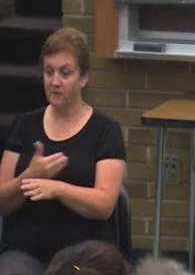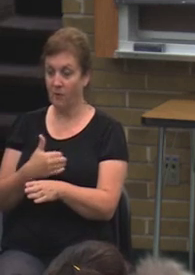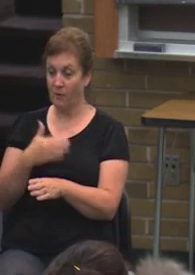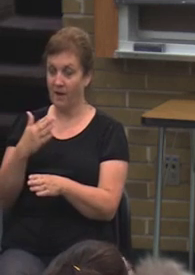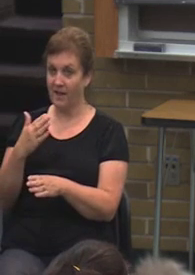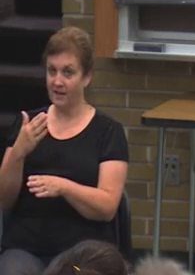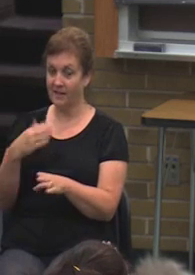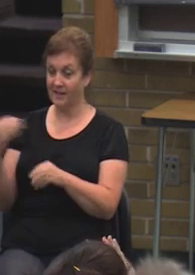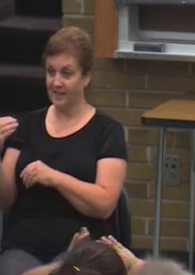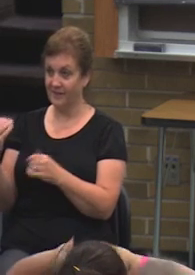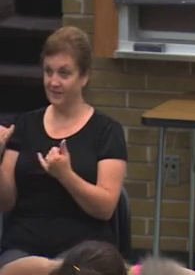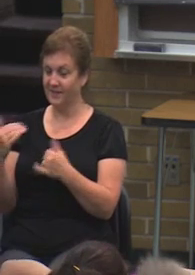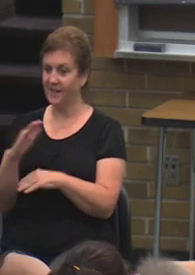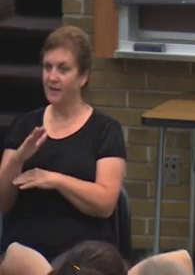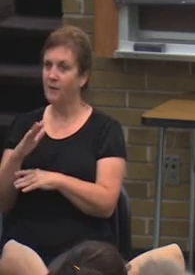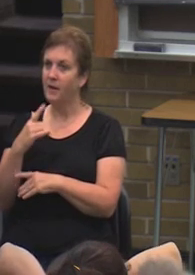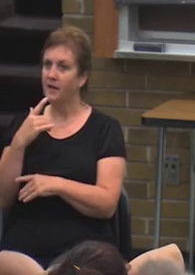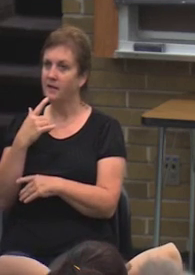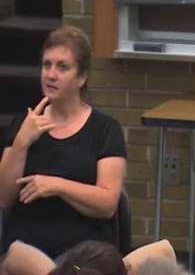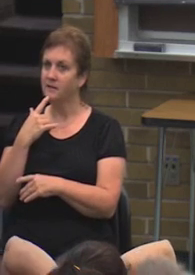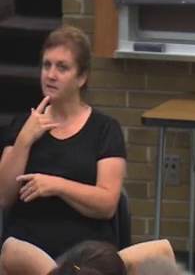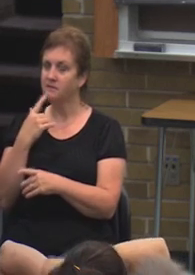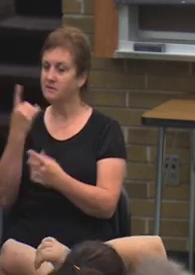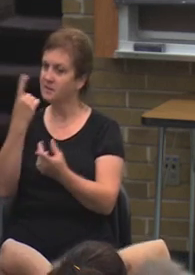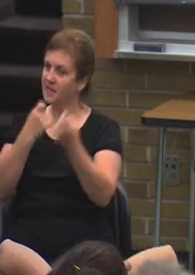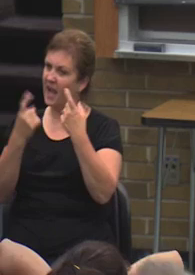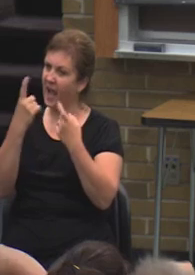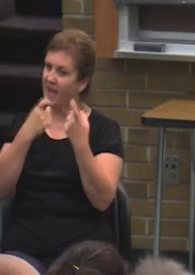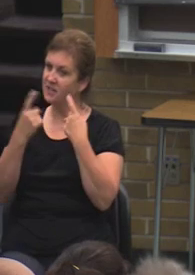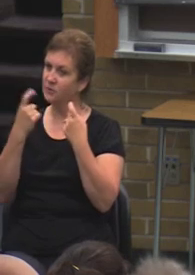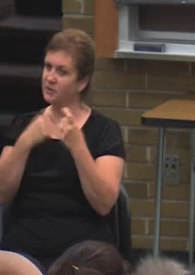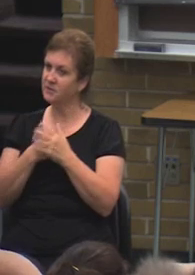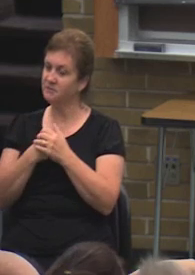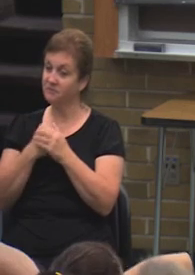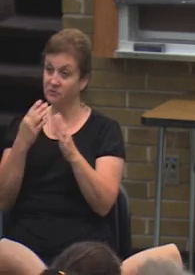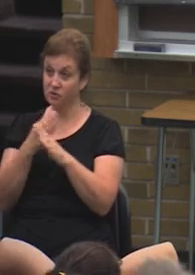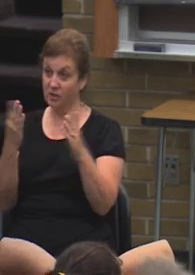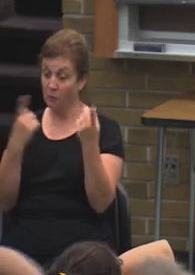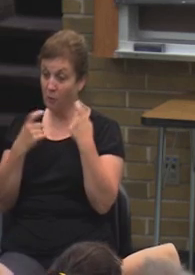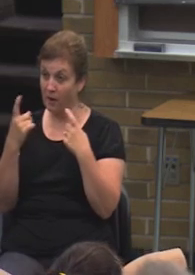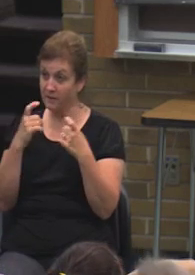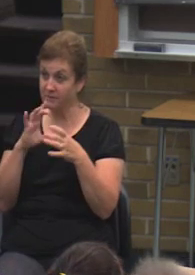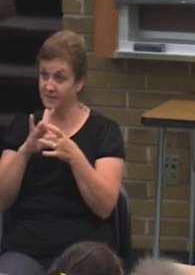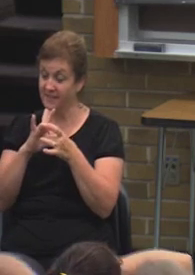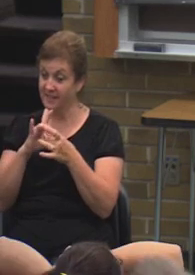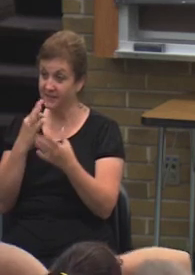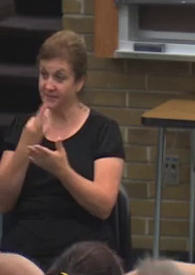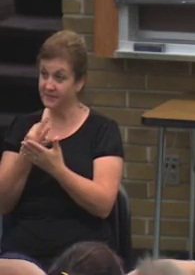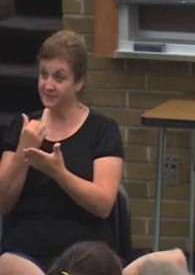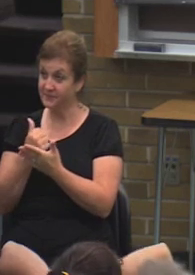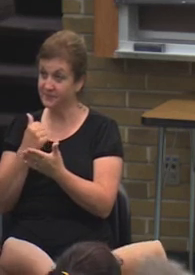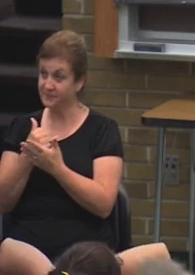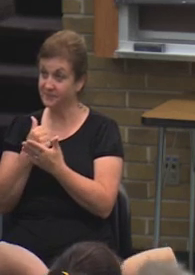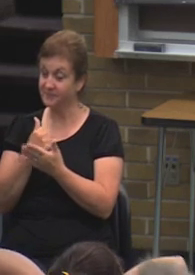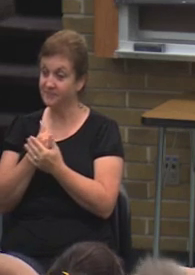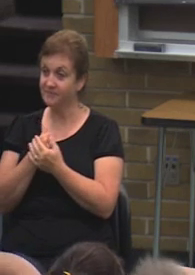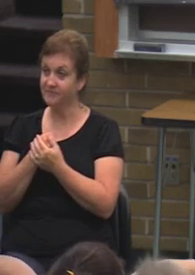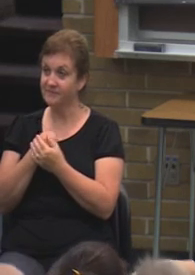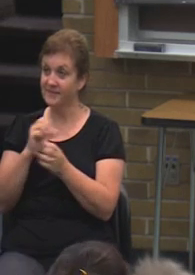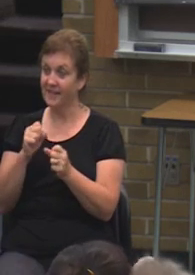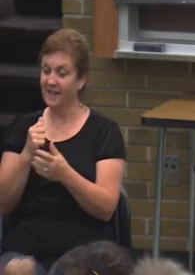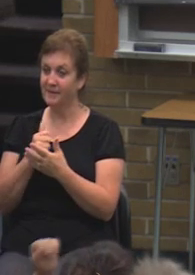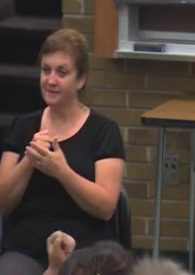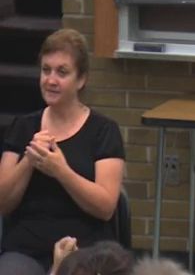close this afternoon, I'm going to give you an opportunity to ask some general questions. If you have any general questions regarding financial aid, I'd be more than happy to help you out.